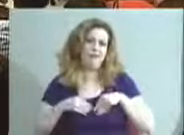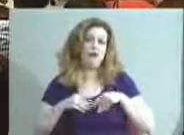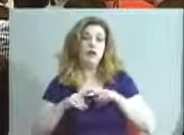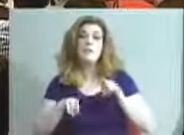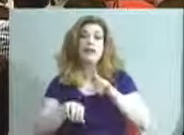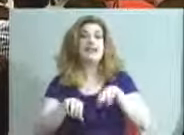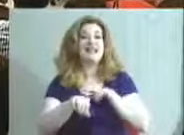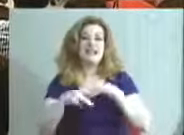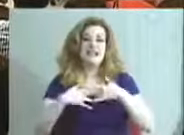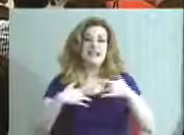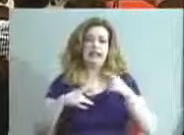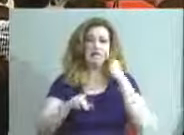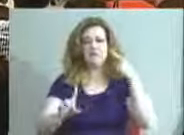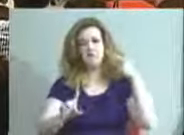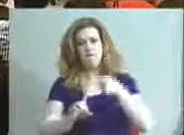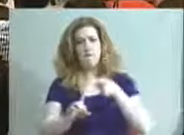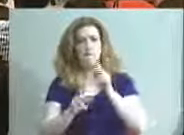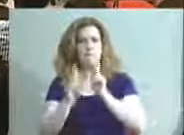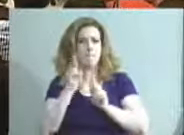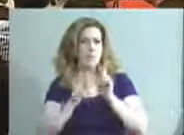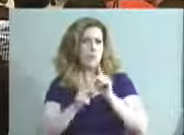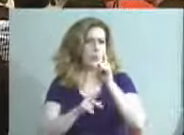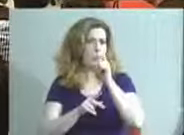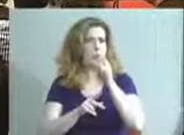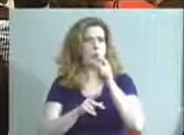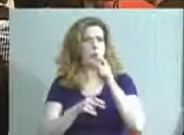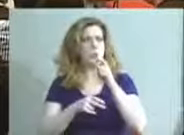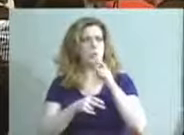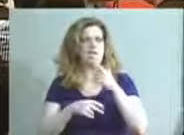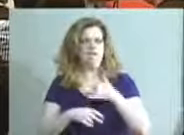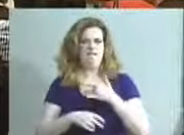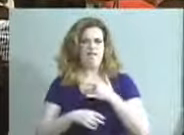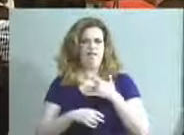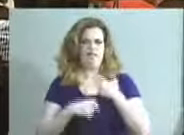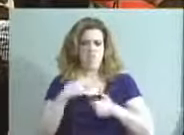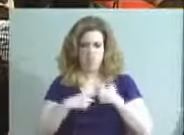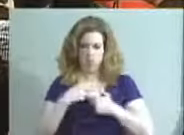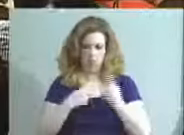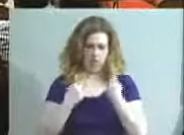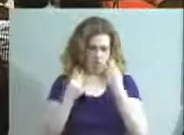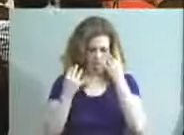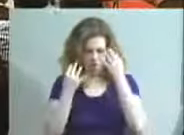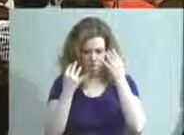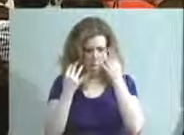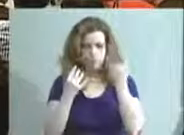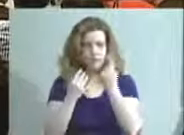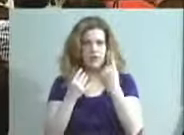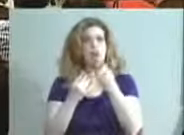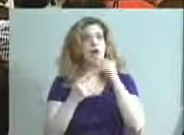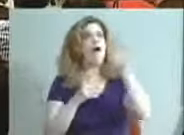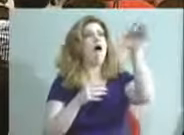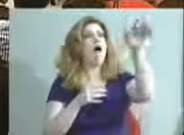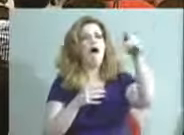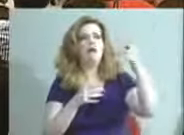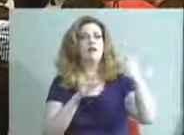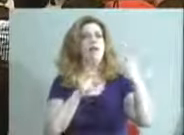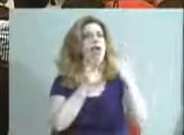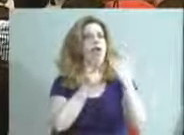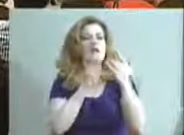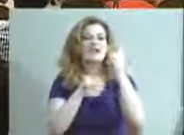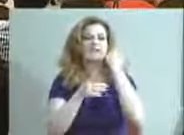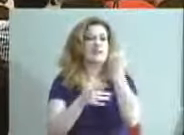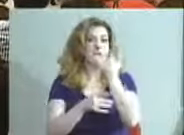from people who are, you know, who are troubled by something. People are more likely to reach out when something's going wrong than